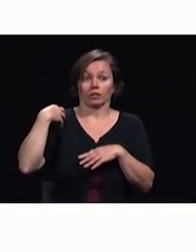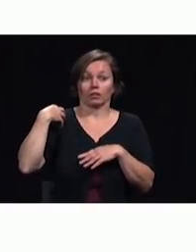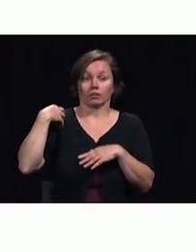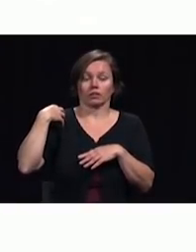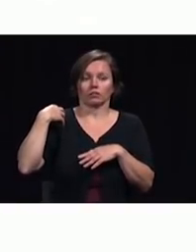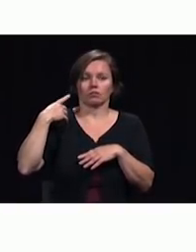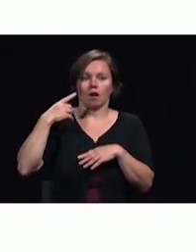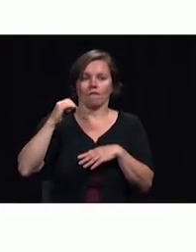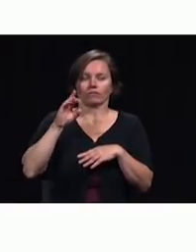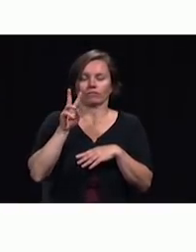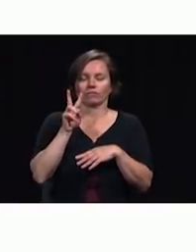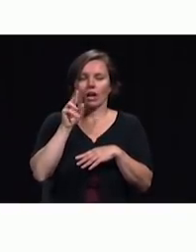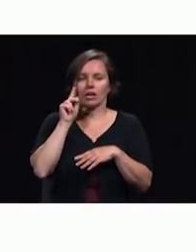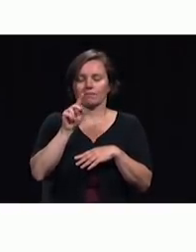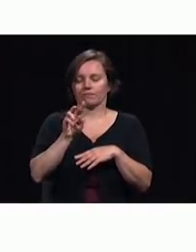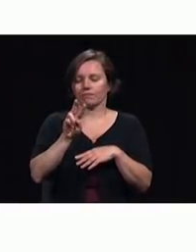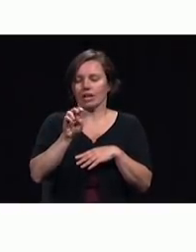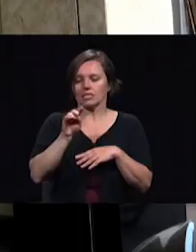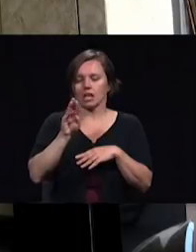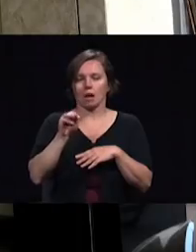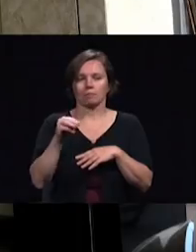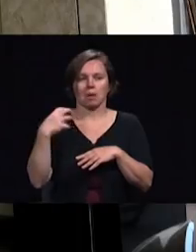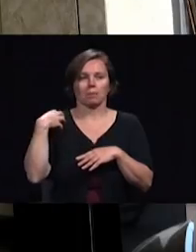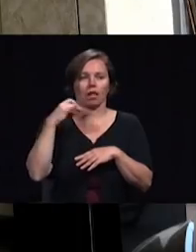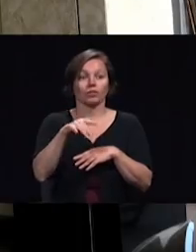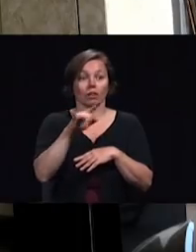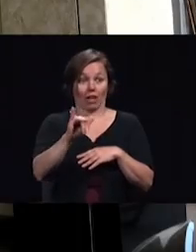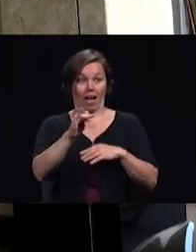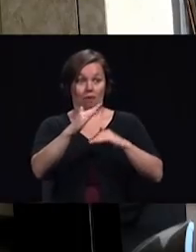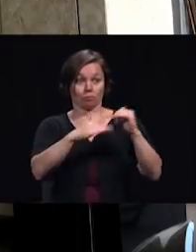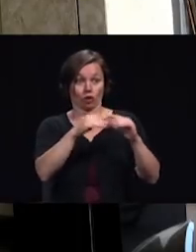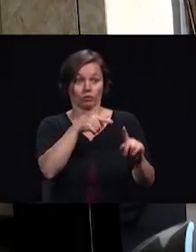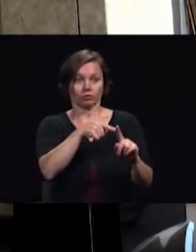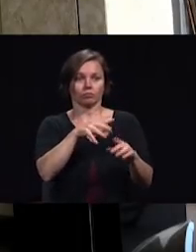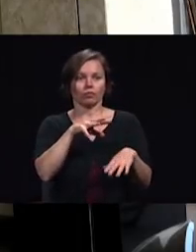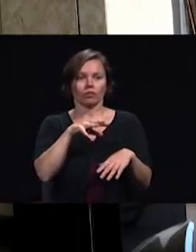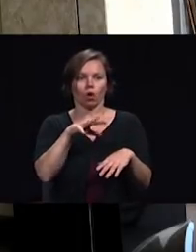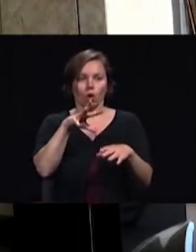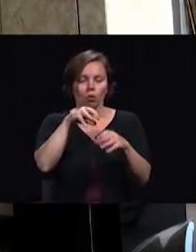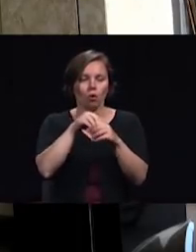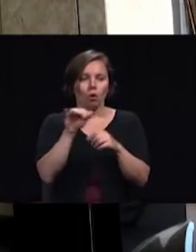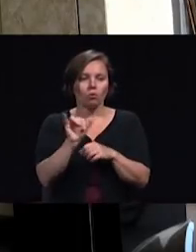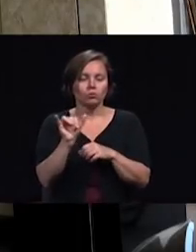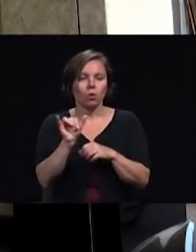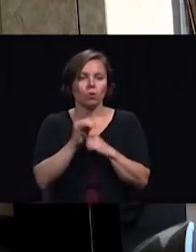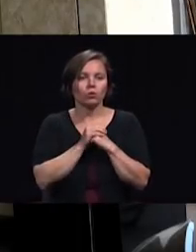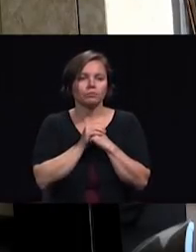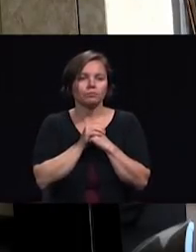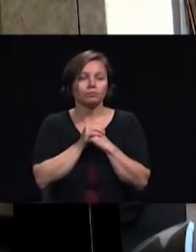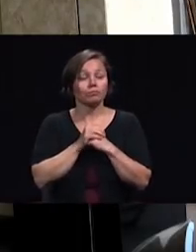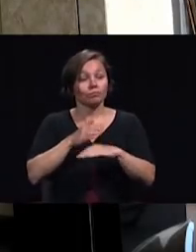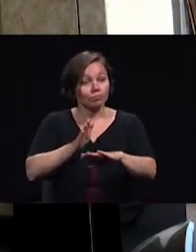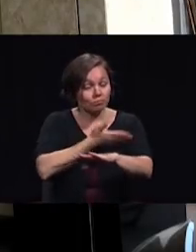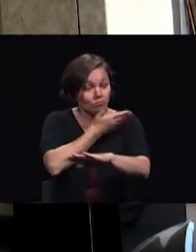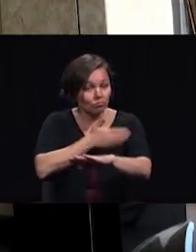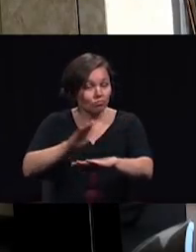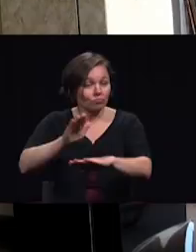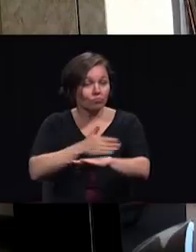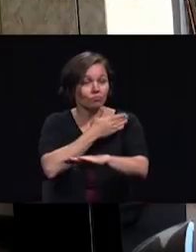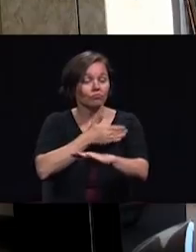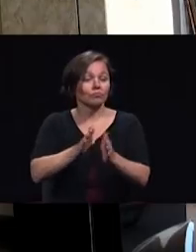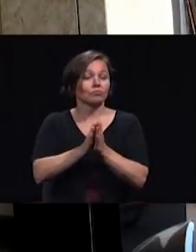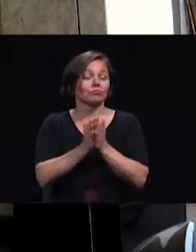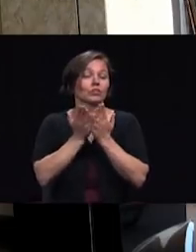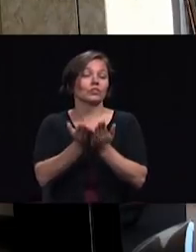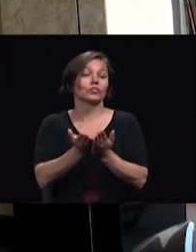and also this building will include the music book and the